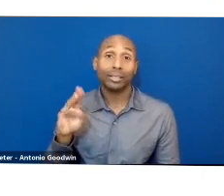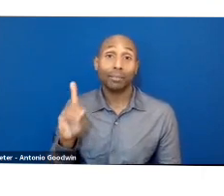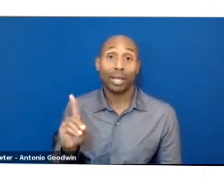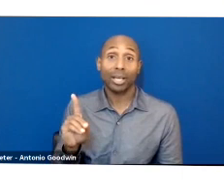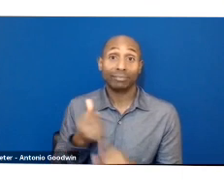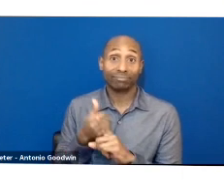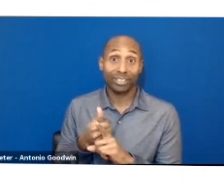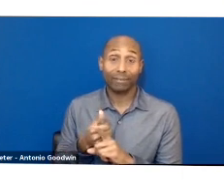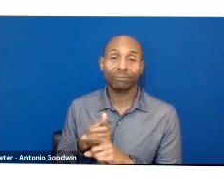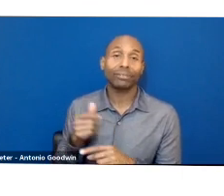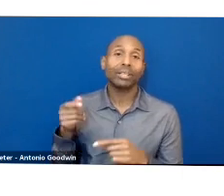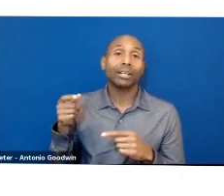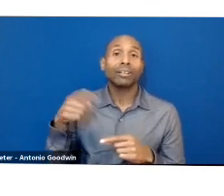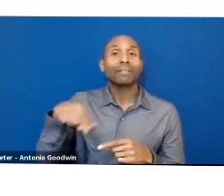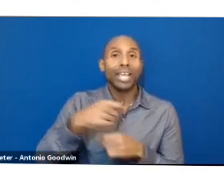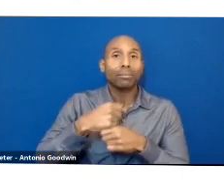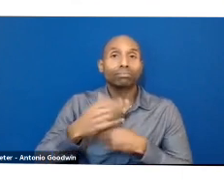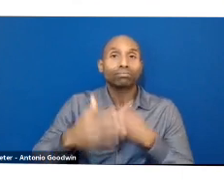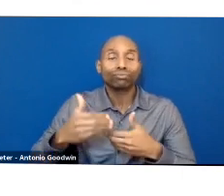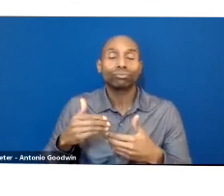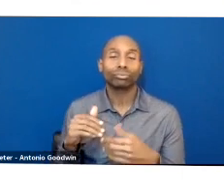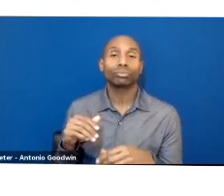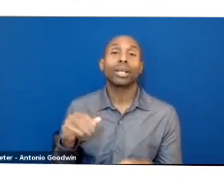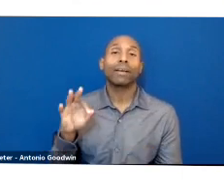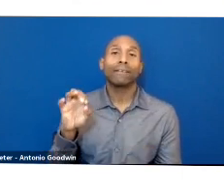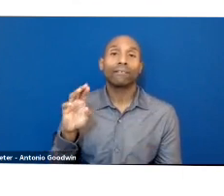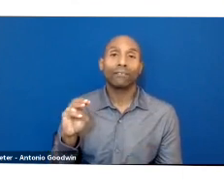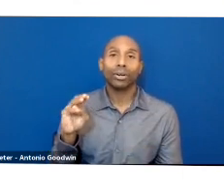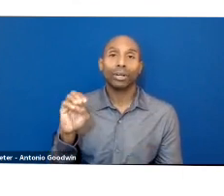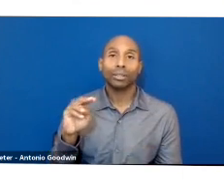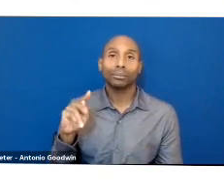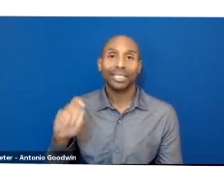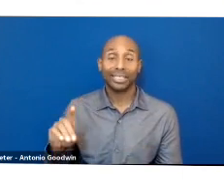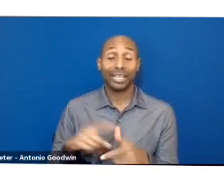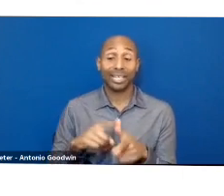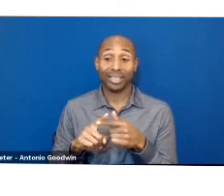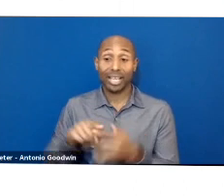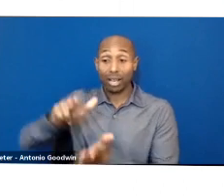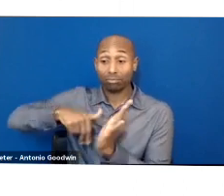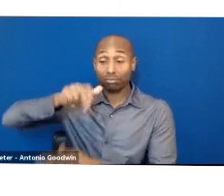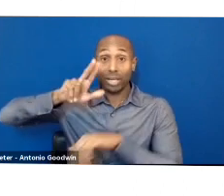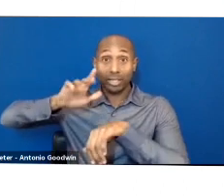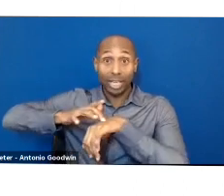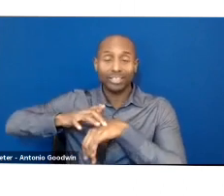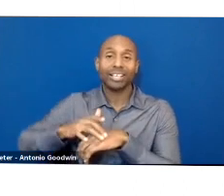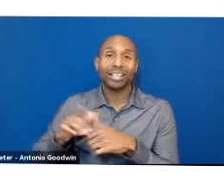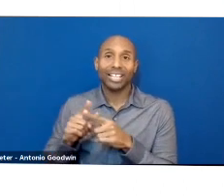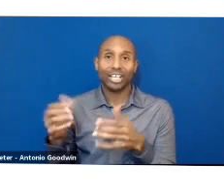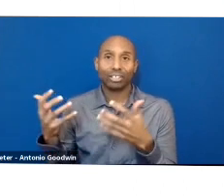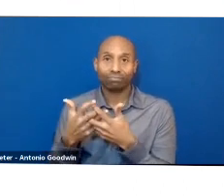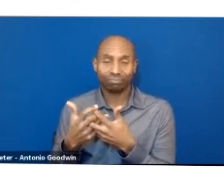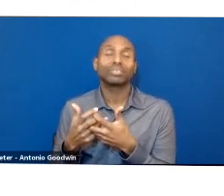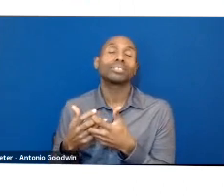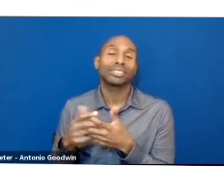name of the traditional cloth, is what's reacting to these natural materials to create a different color. And so this